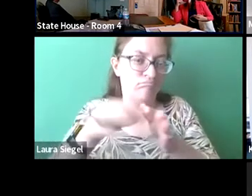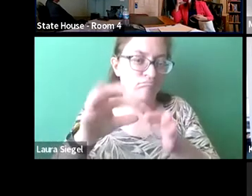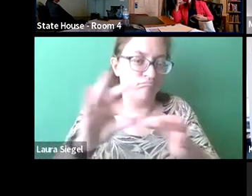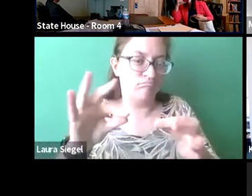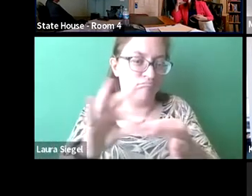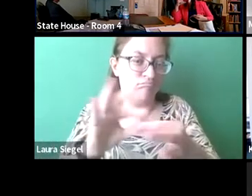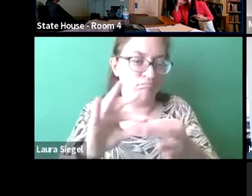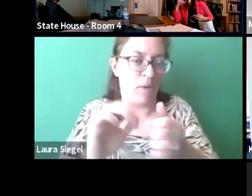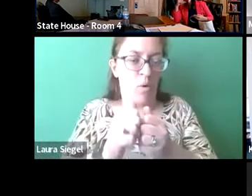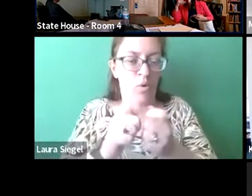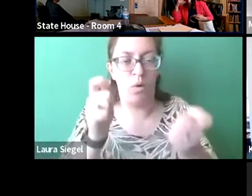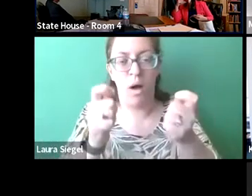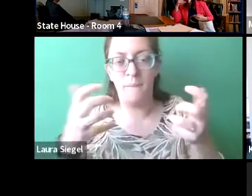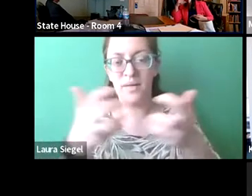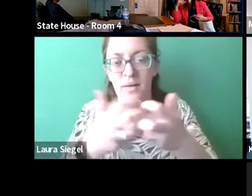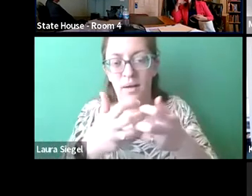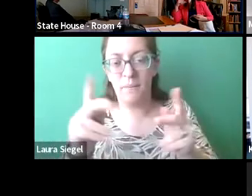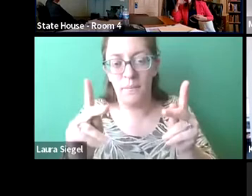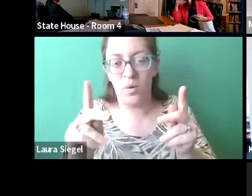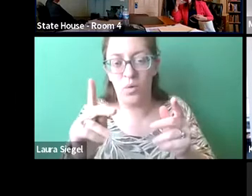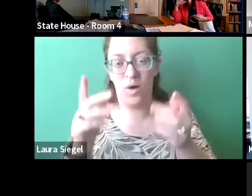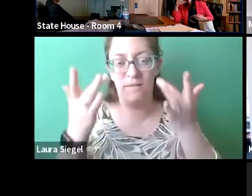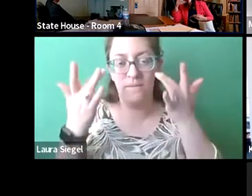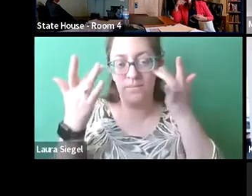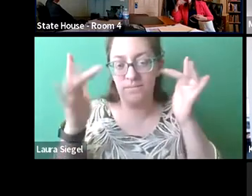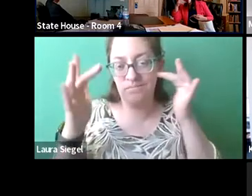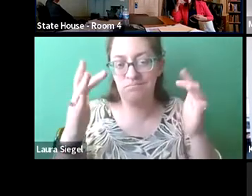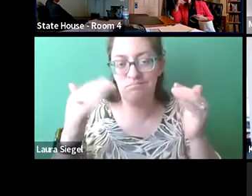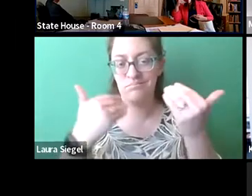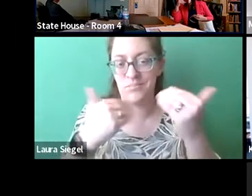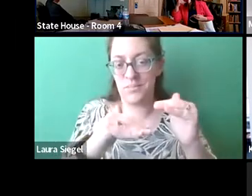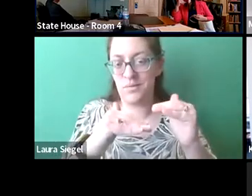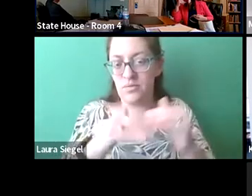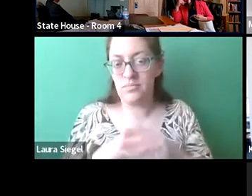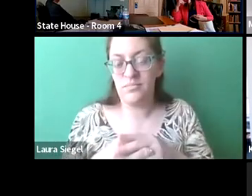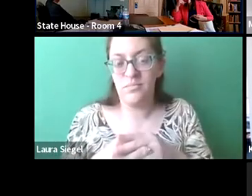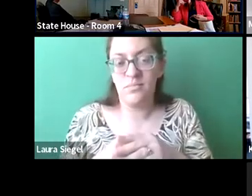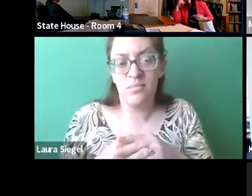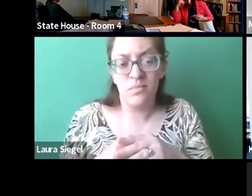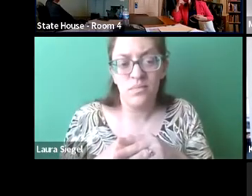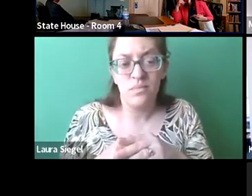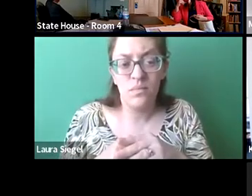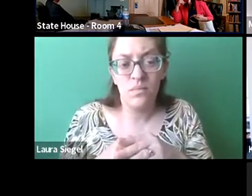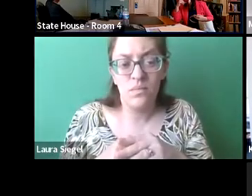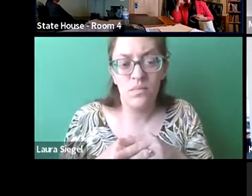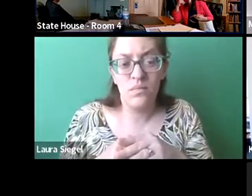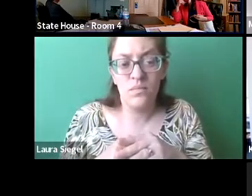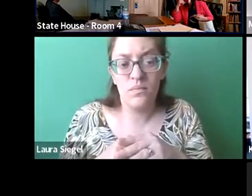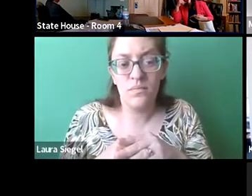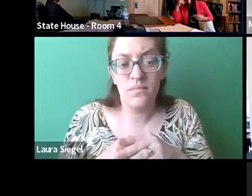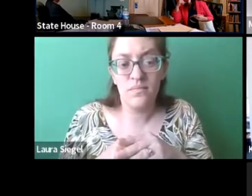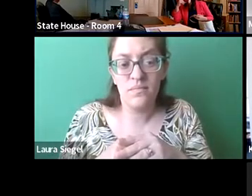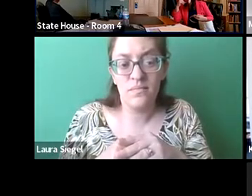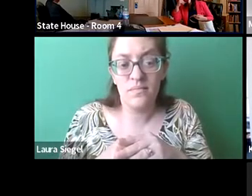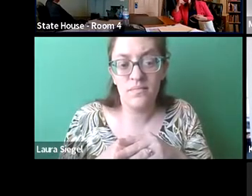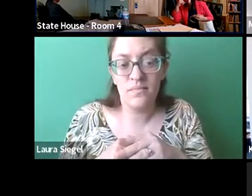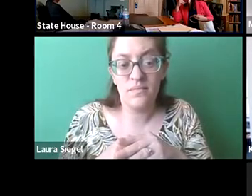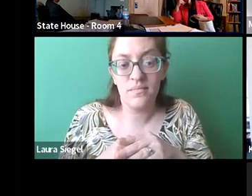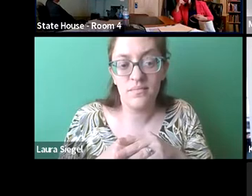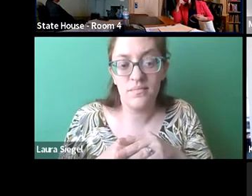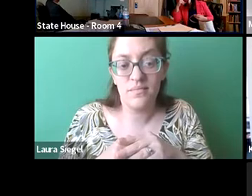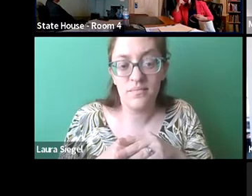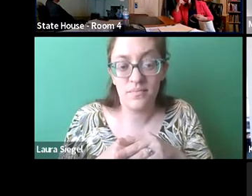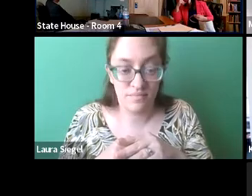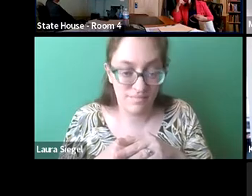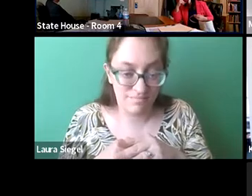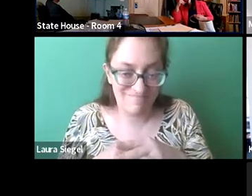underneath DALE and they have, um, they might be able to, um, give you more, um, insight to